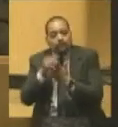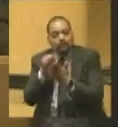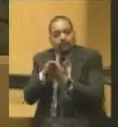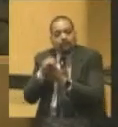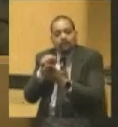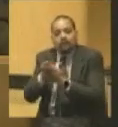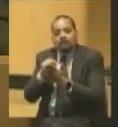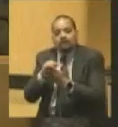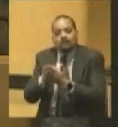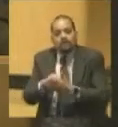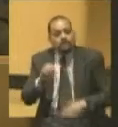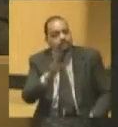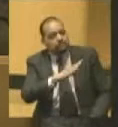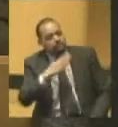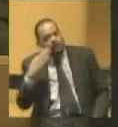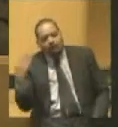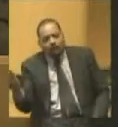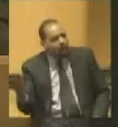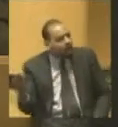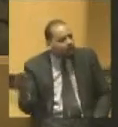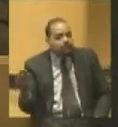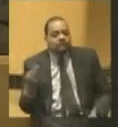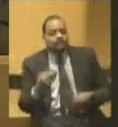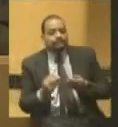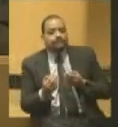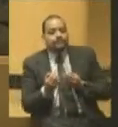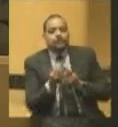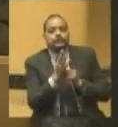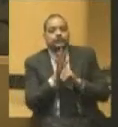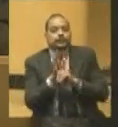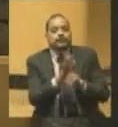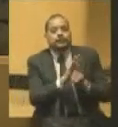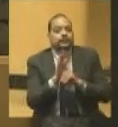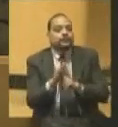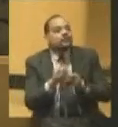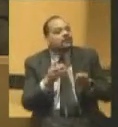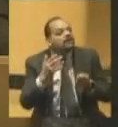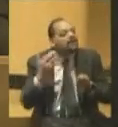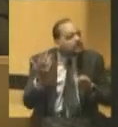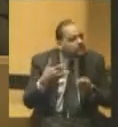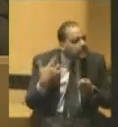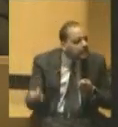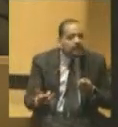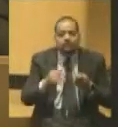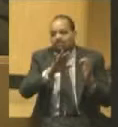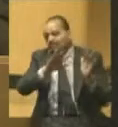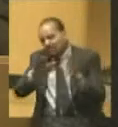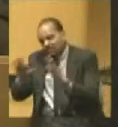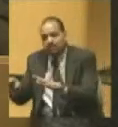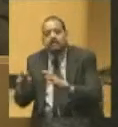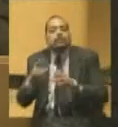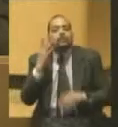in the middle of the night so that no courts would be open for him to obtain a writ of habeas corpus from a judge.